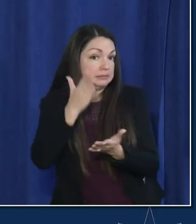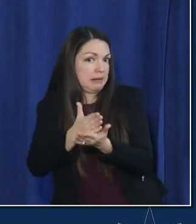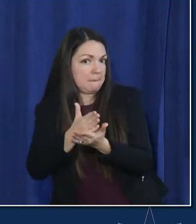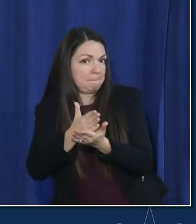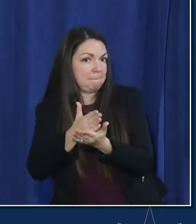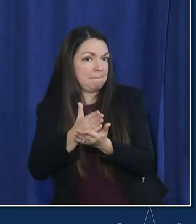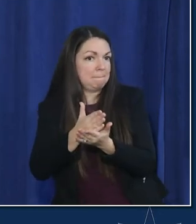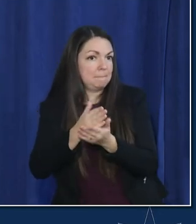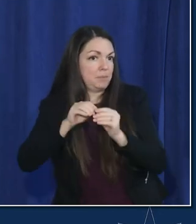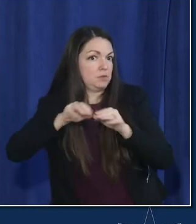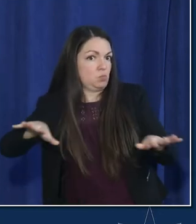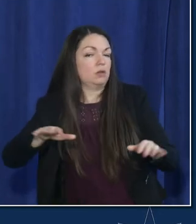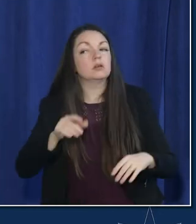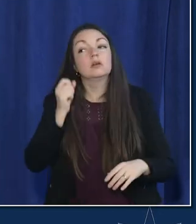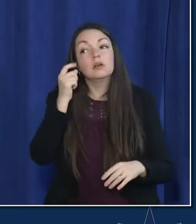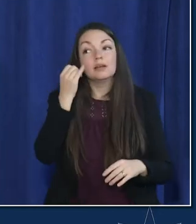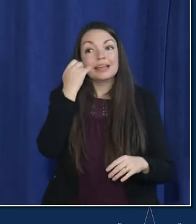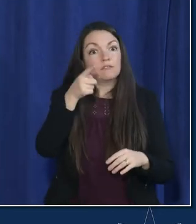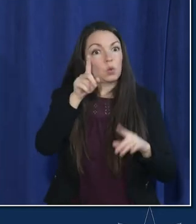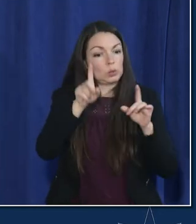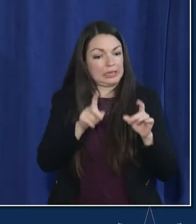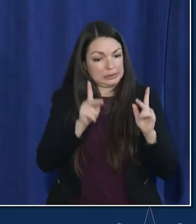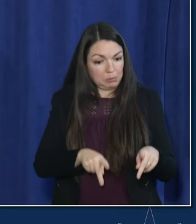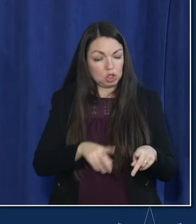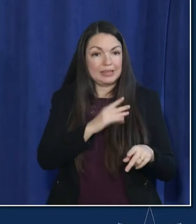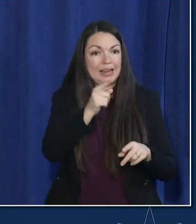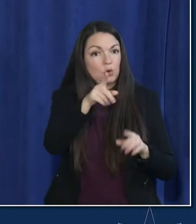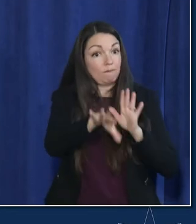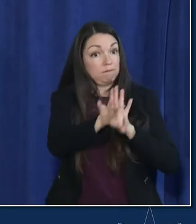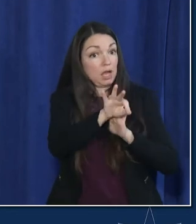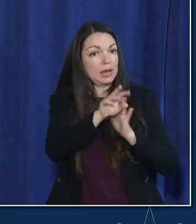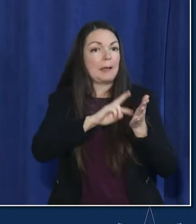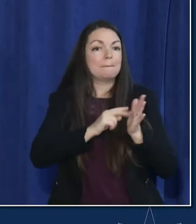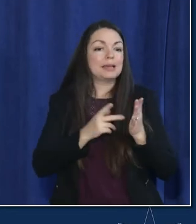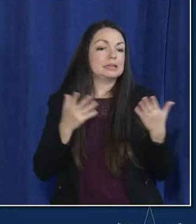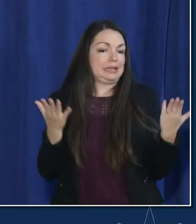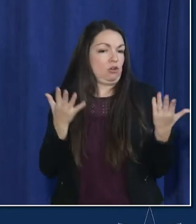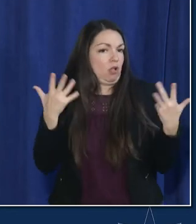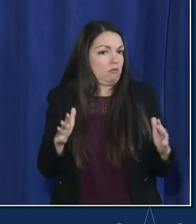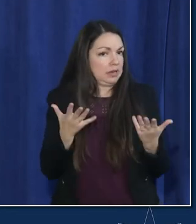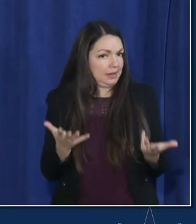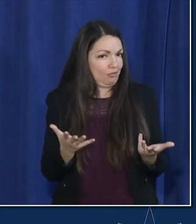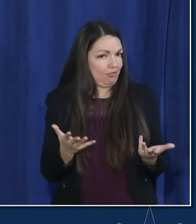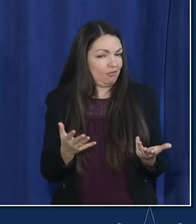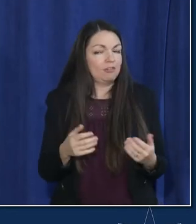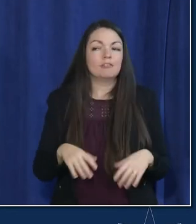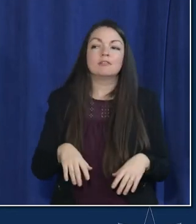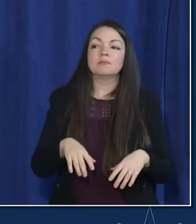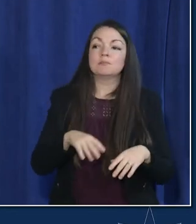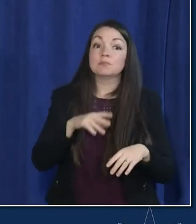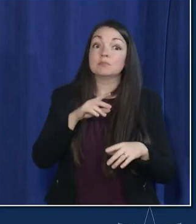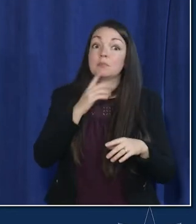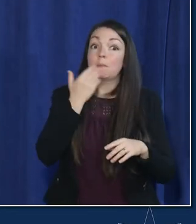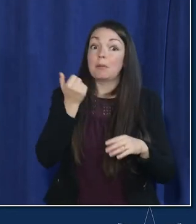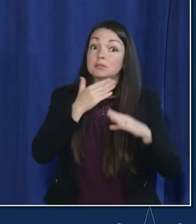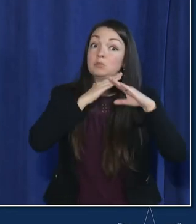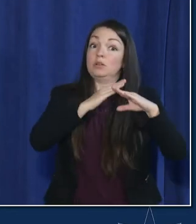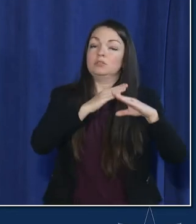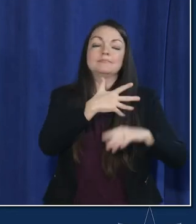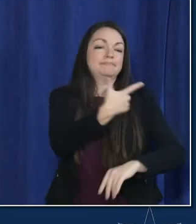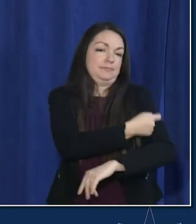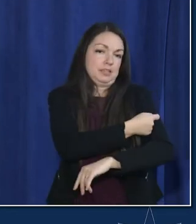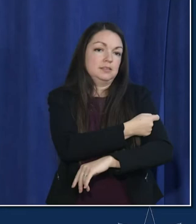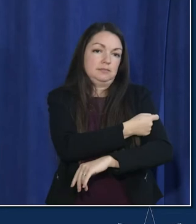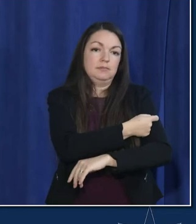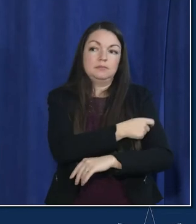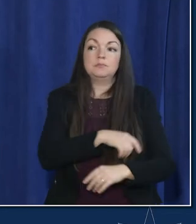people that when you test somebody and you find it you know it's here already it's the vaccine that really helps prevent it i think related to how much we're